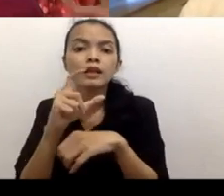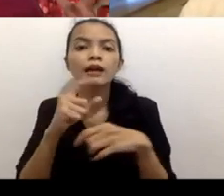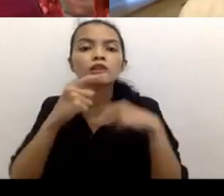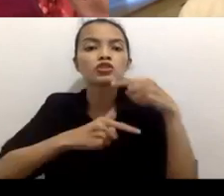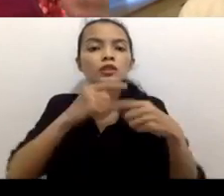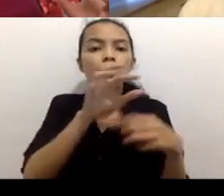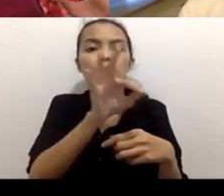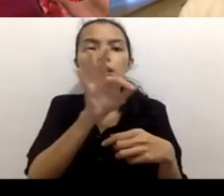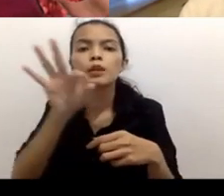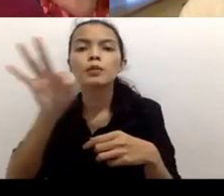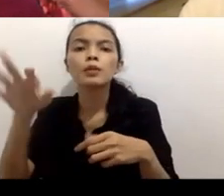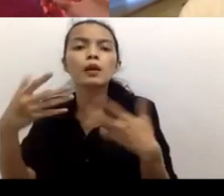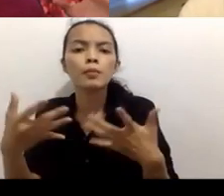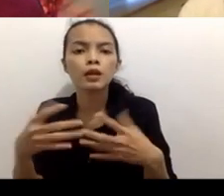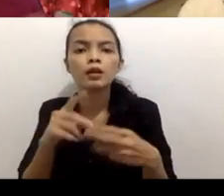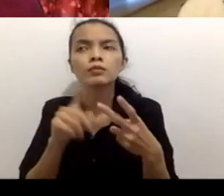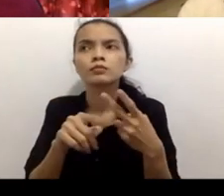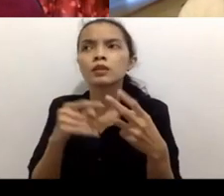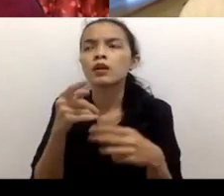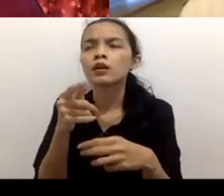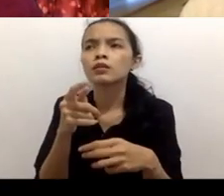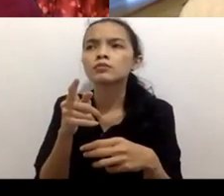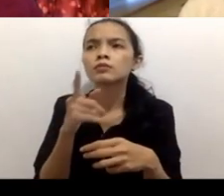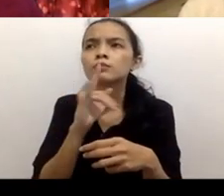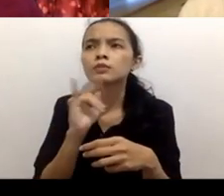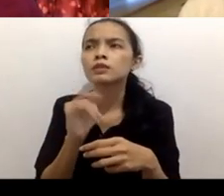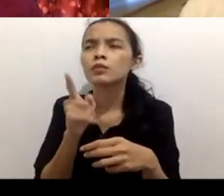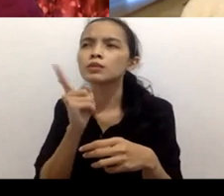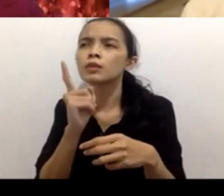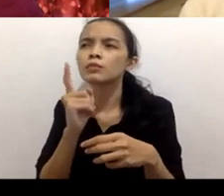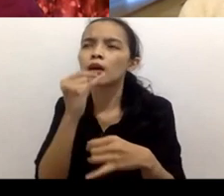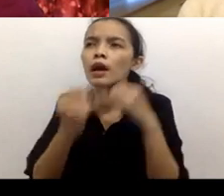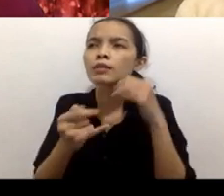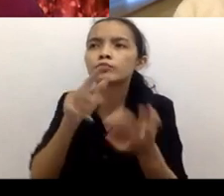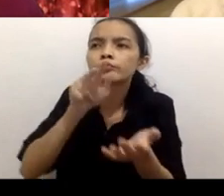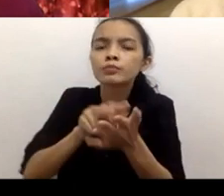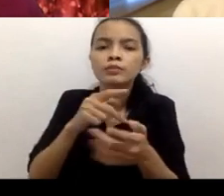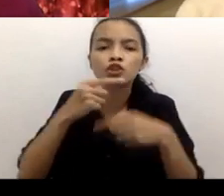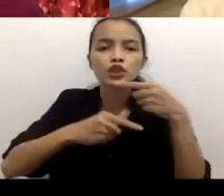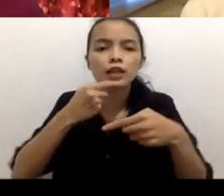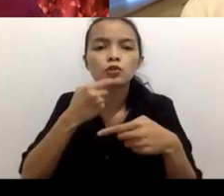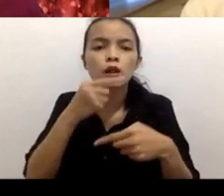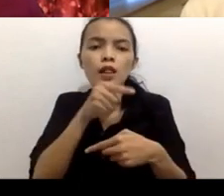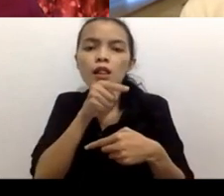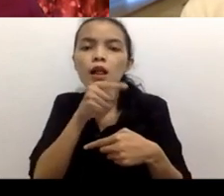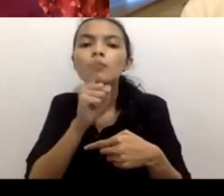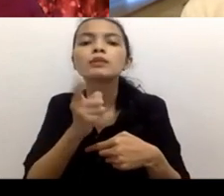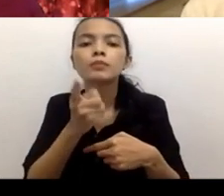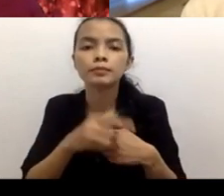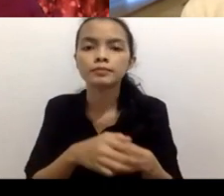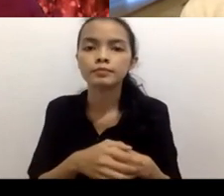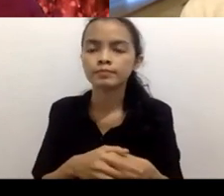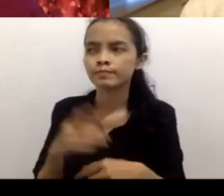did you finally you know came with the current storytelling? Yeah so I think at the very beginning of the